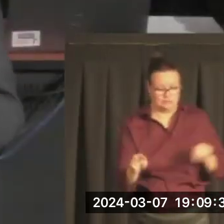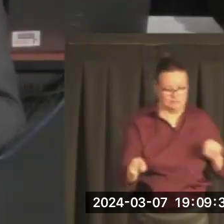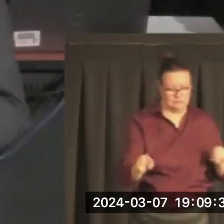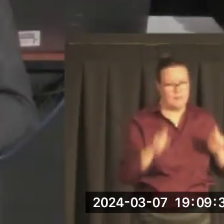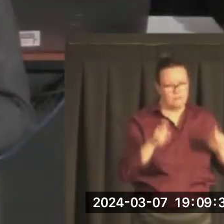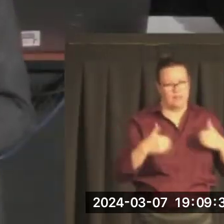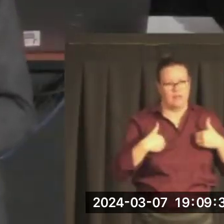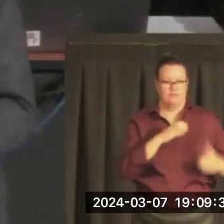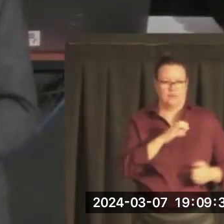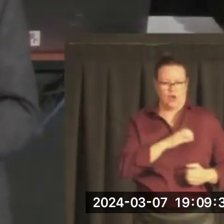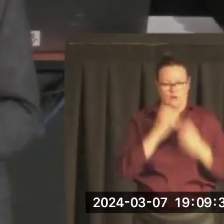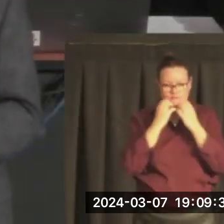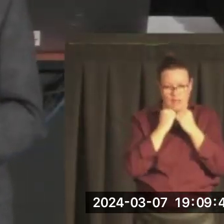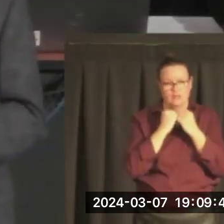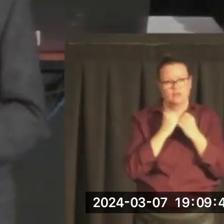my comments this evening.